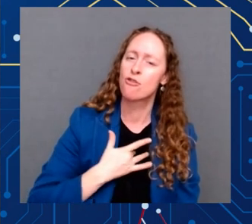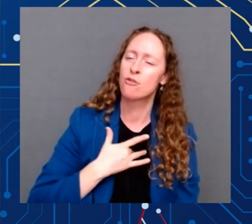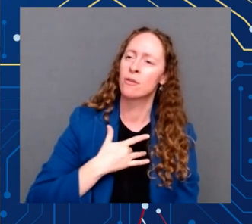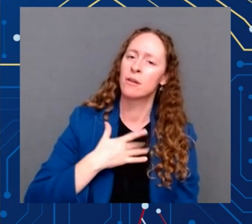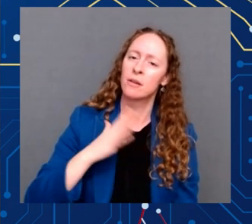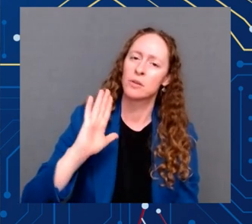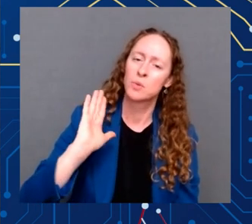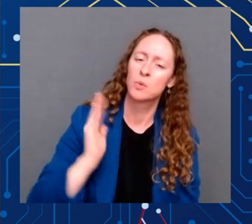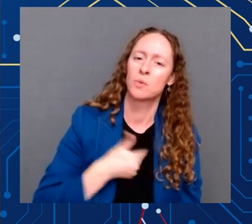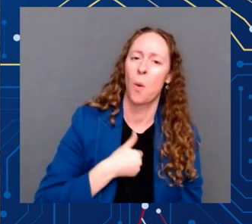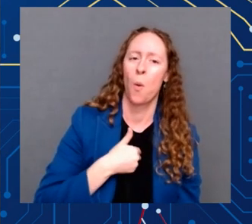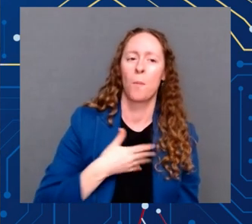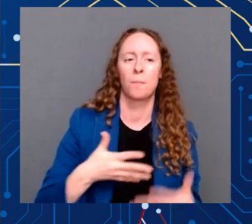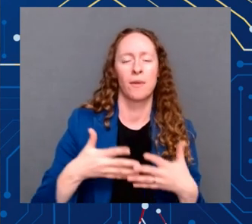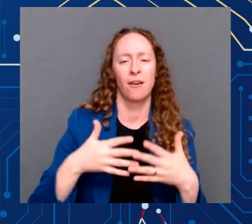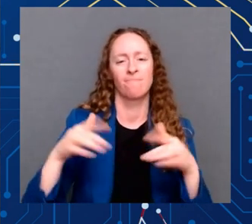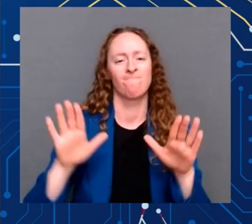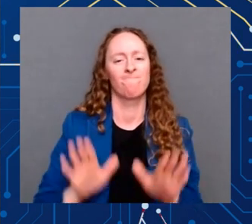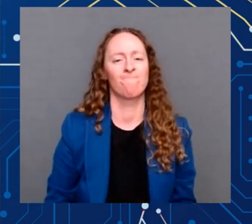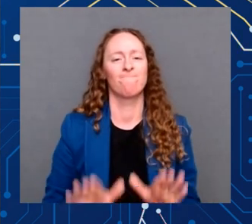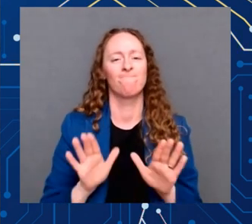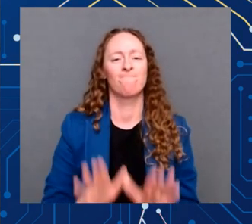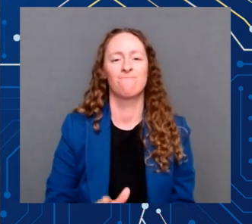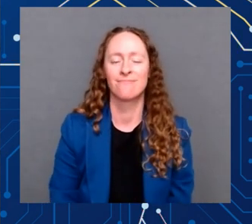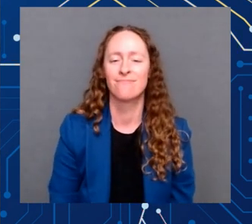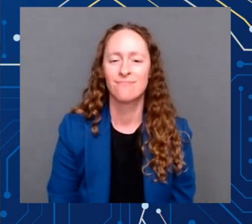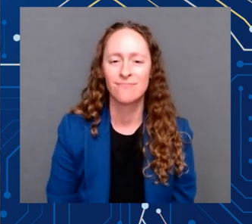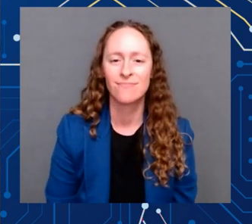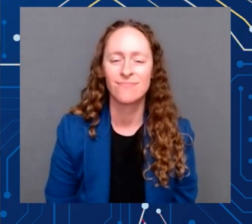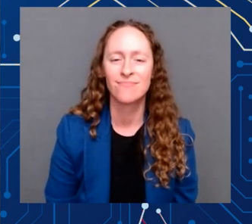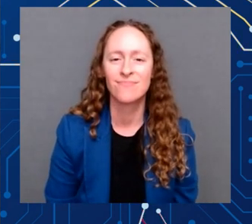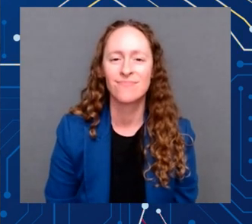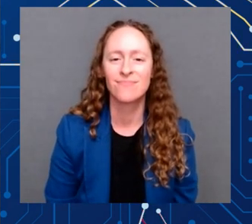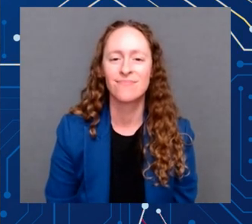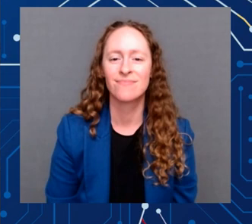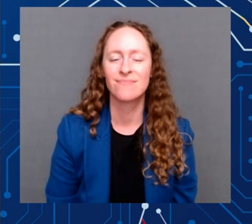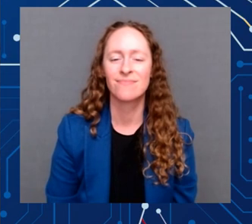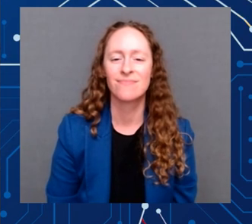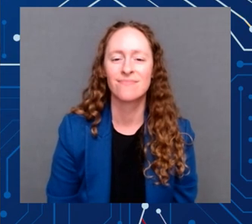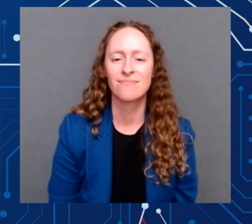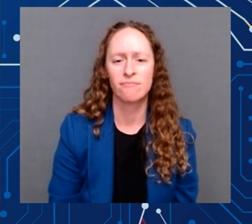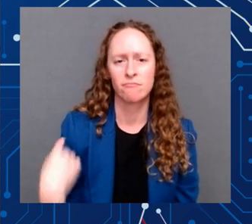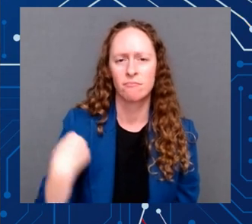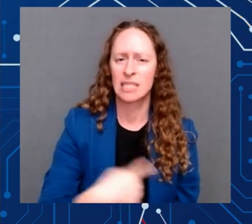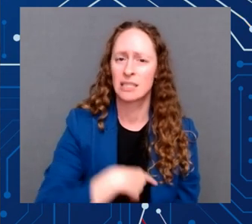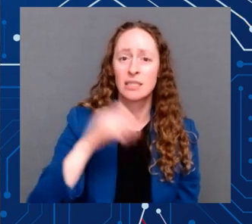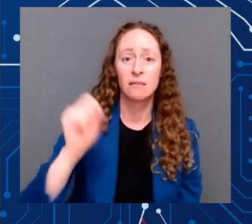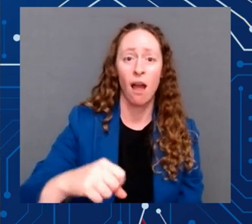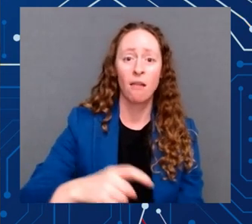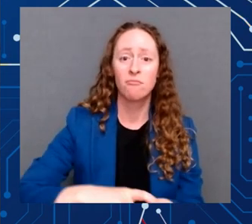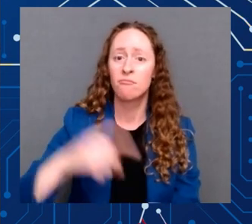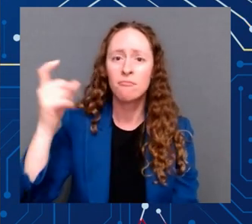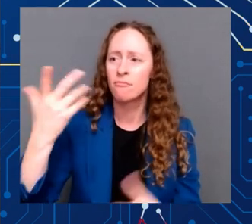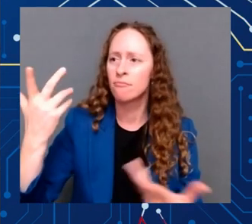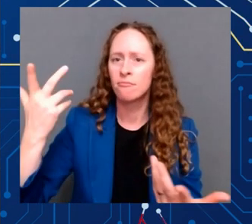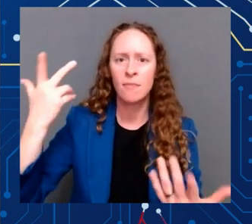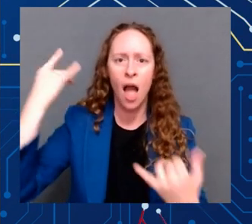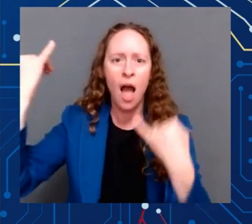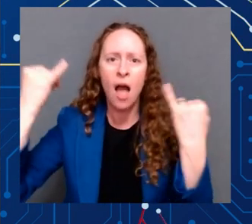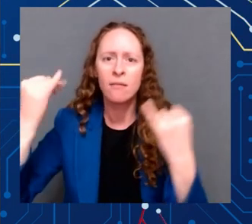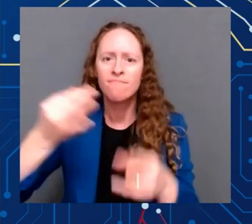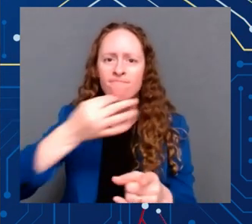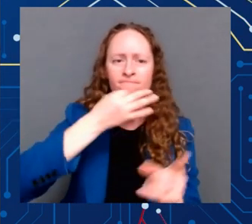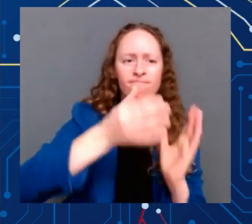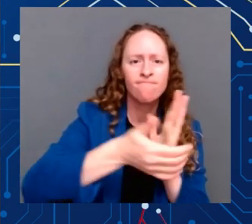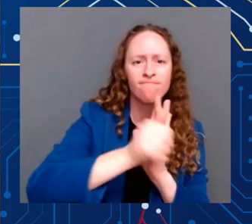resources. Most of all, we can channel the full talents of all our people into a greater measure of hope and opportunity for our nation and for the